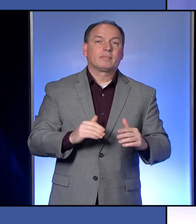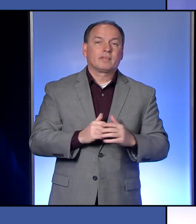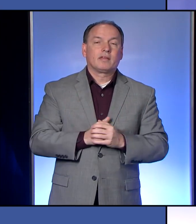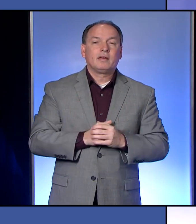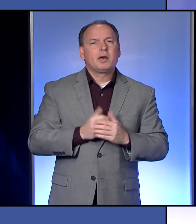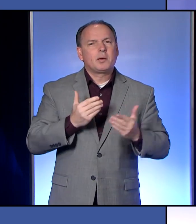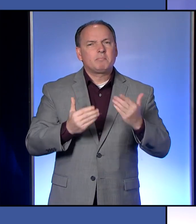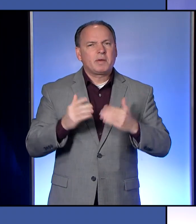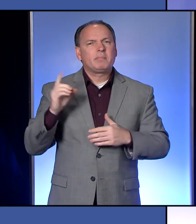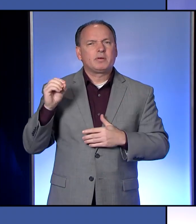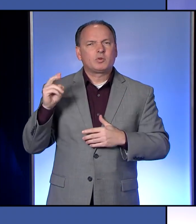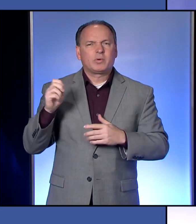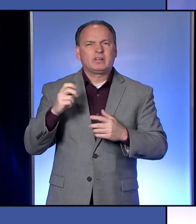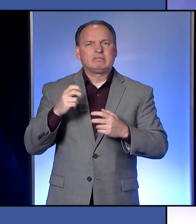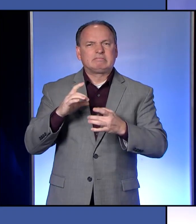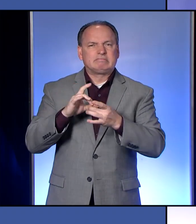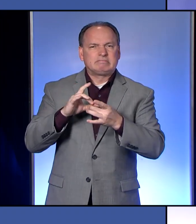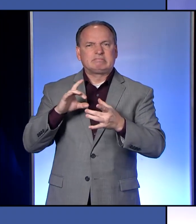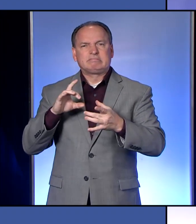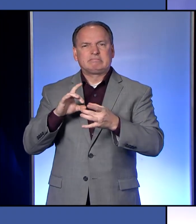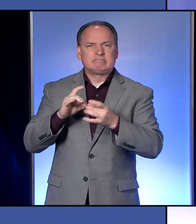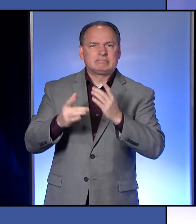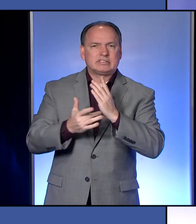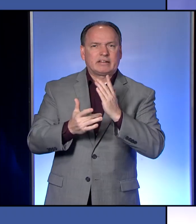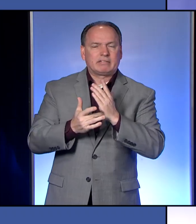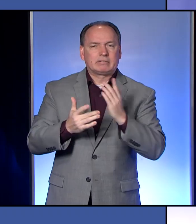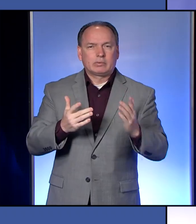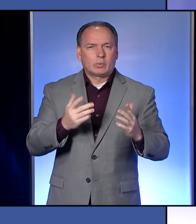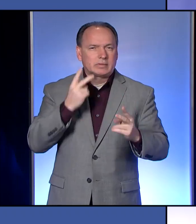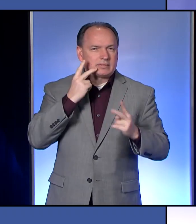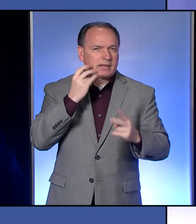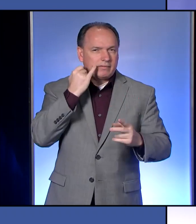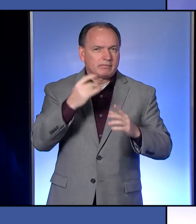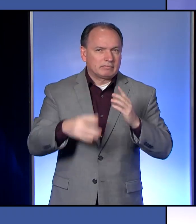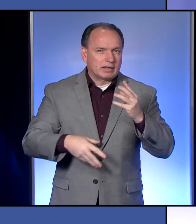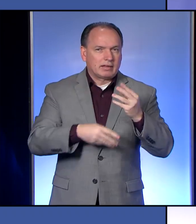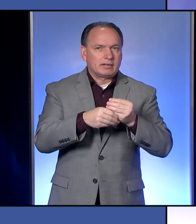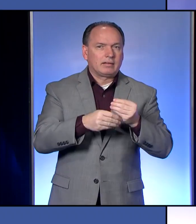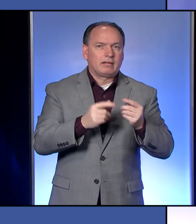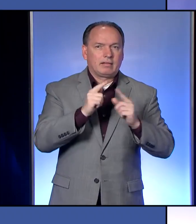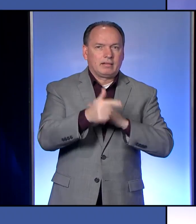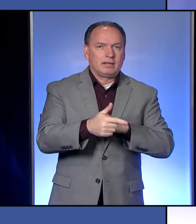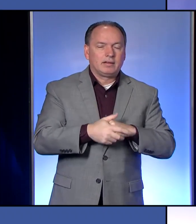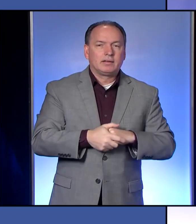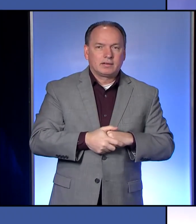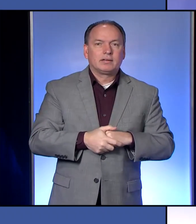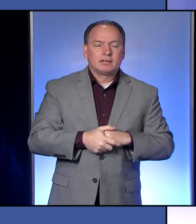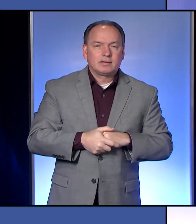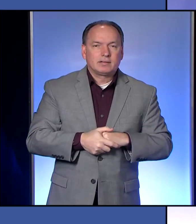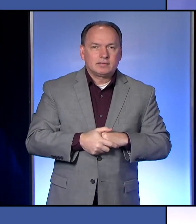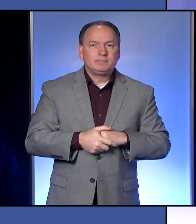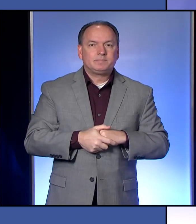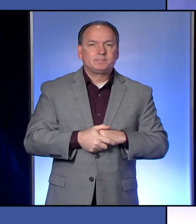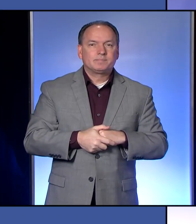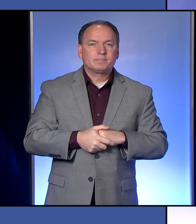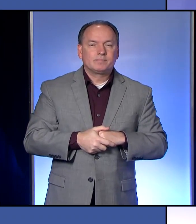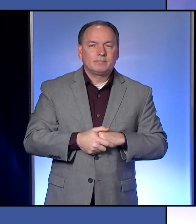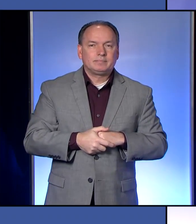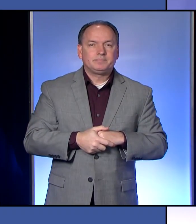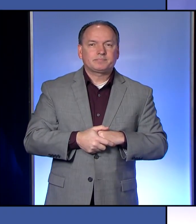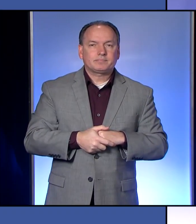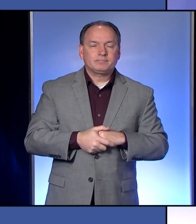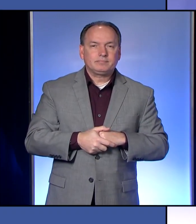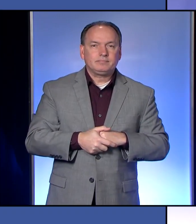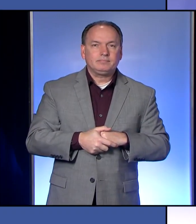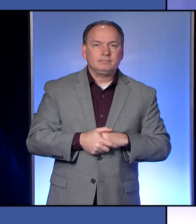Maybe Doreen's having some technical difficulties. We'll see if we can get Doreen on the line later, maybe.